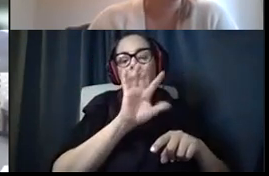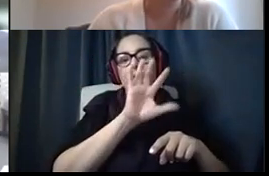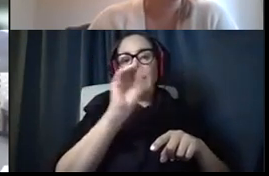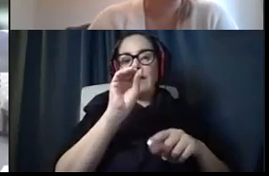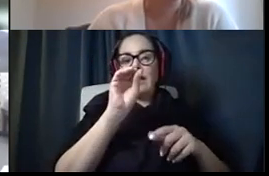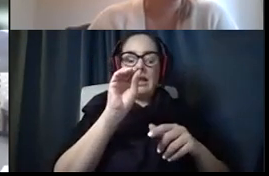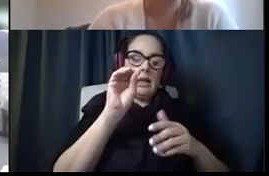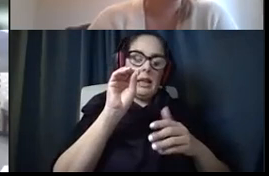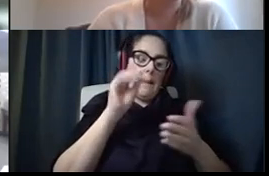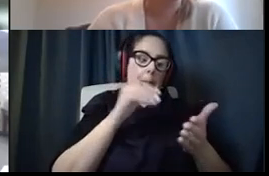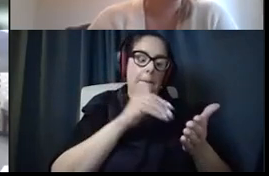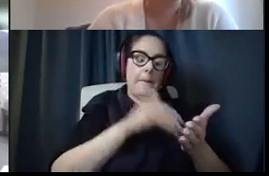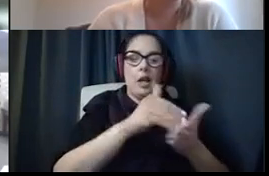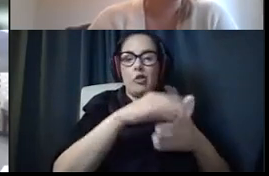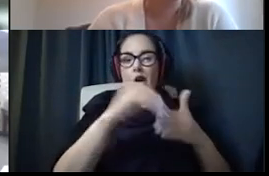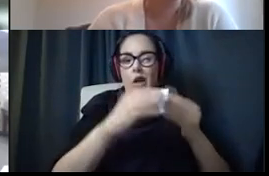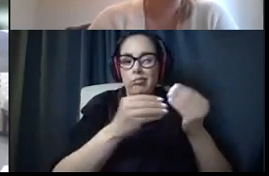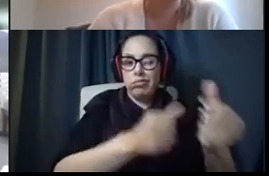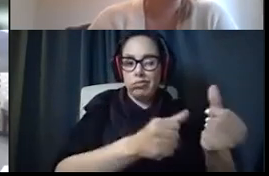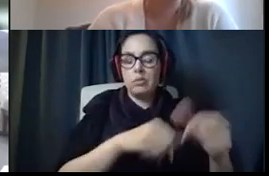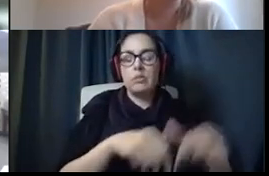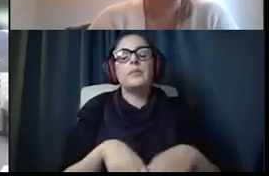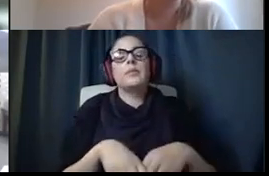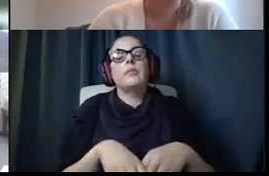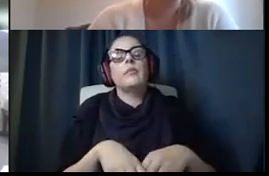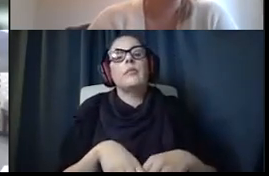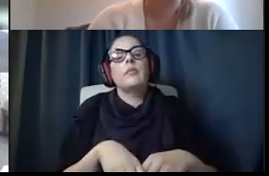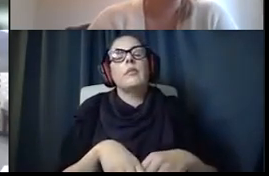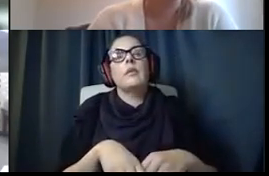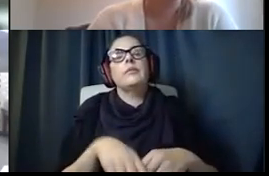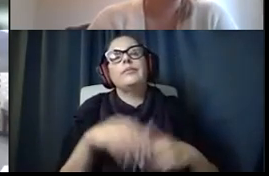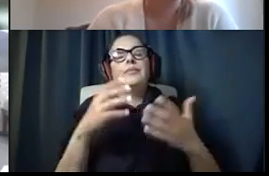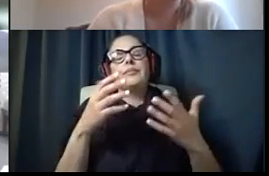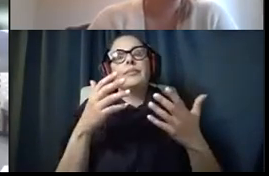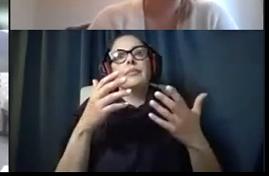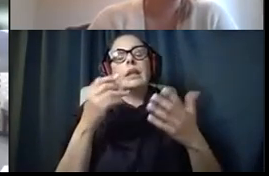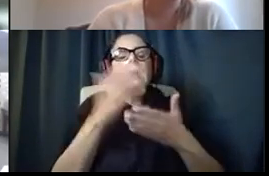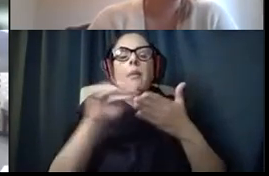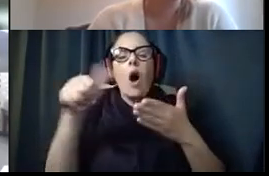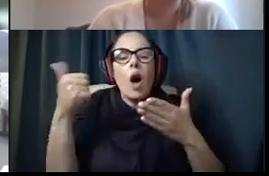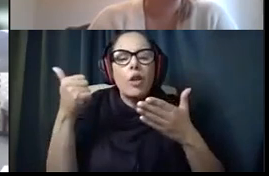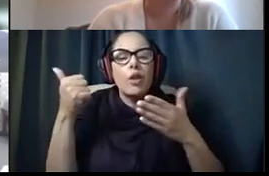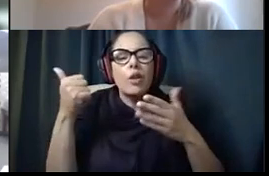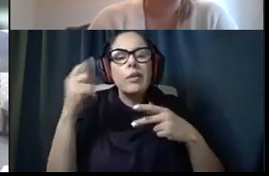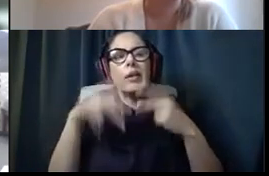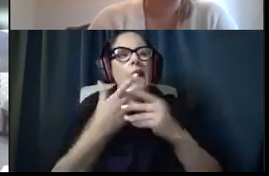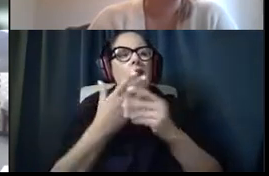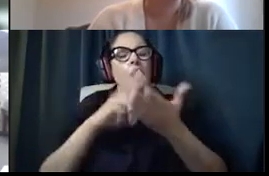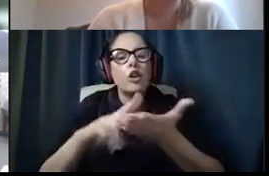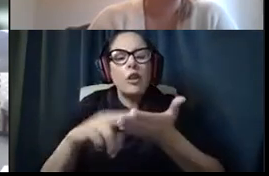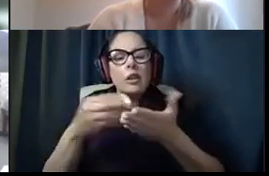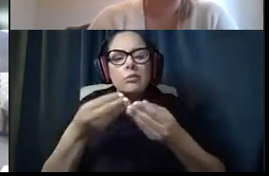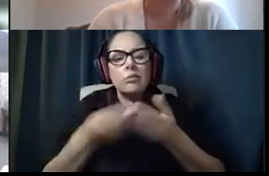expenditure. There's some other sort of contract purchases